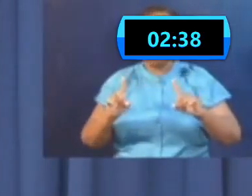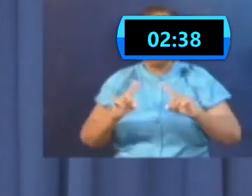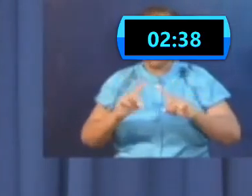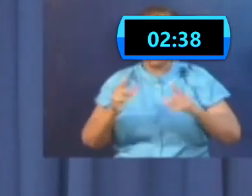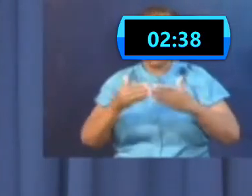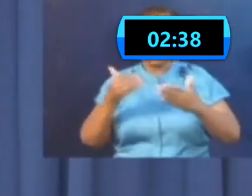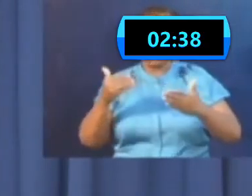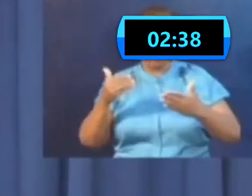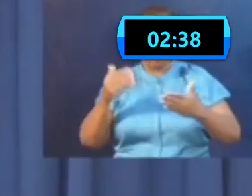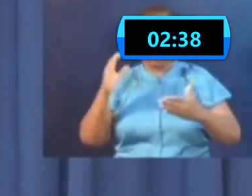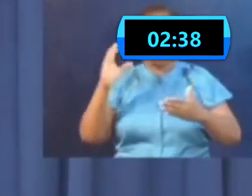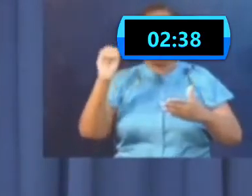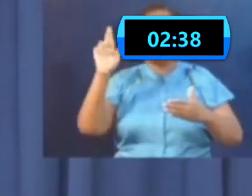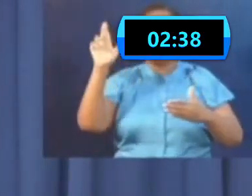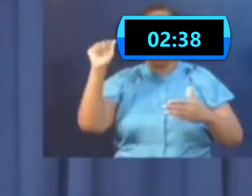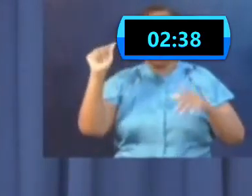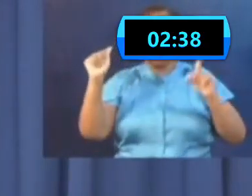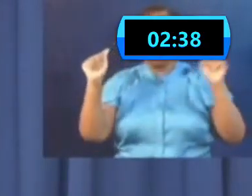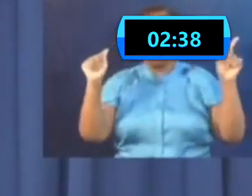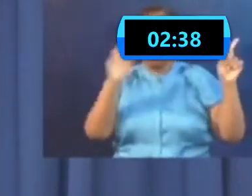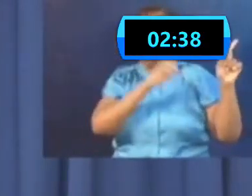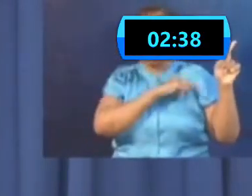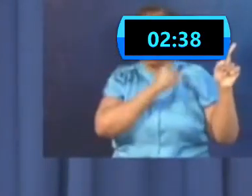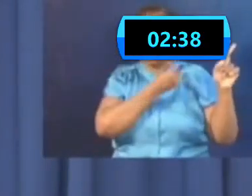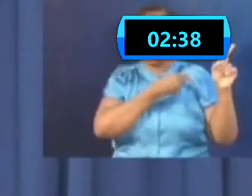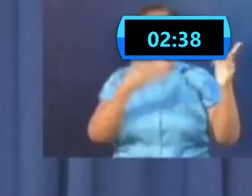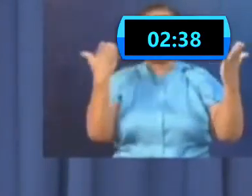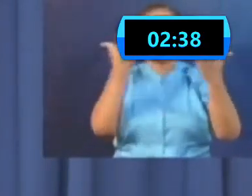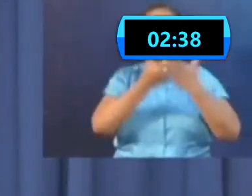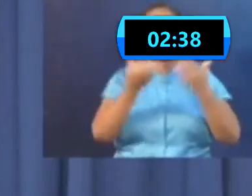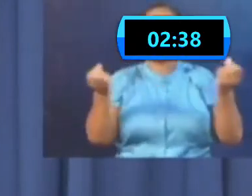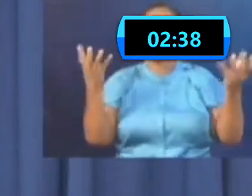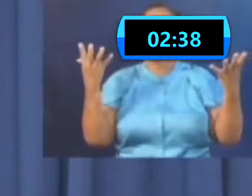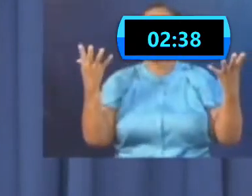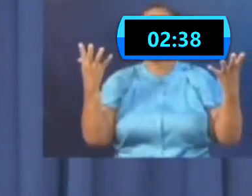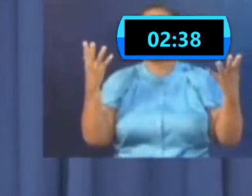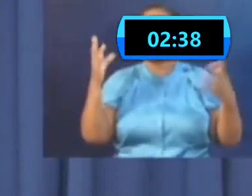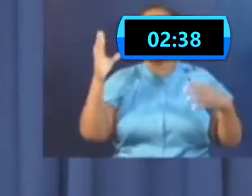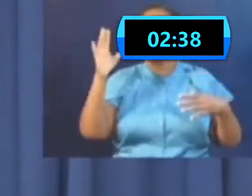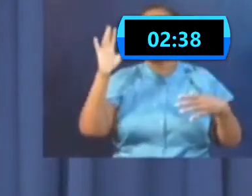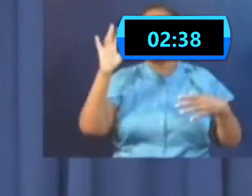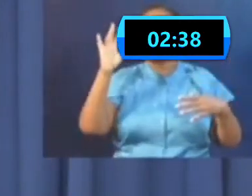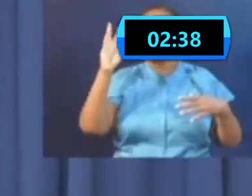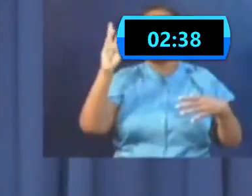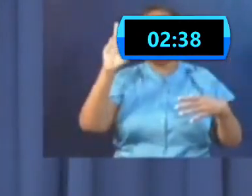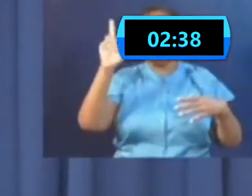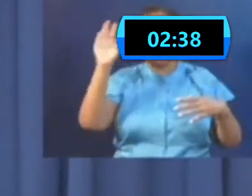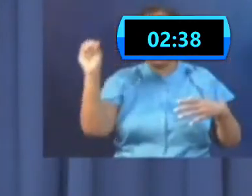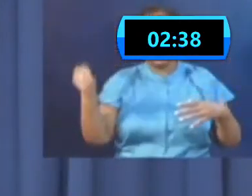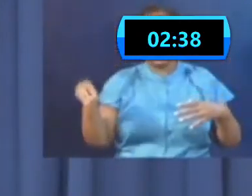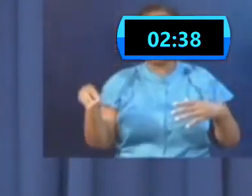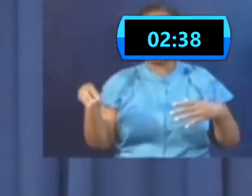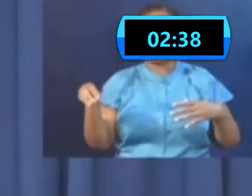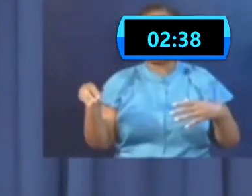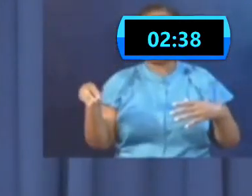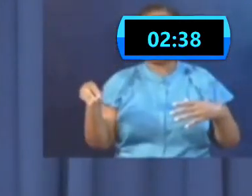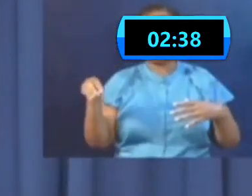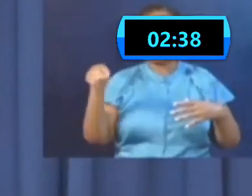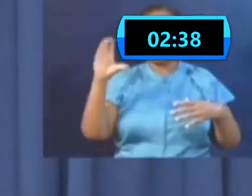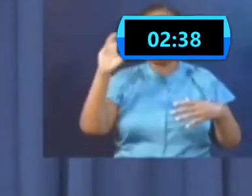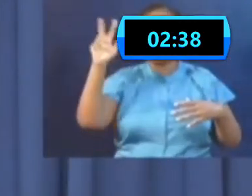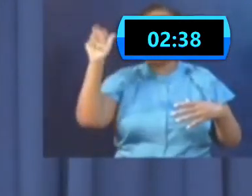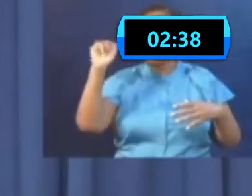occupancy had reached 63% at one time. CUVA also reached about 63%.